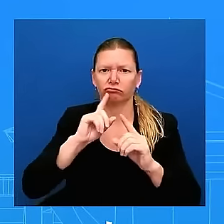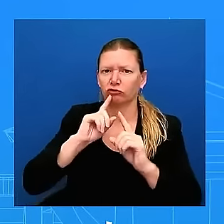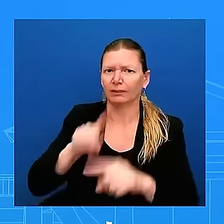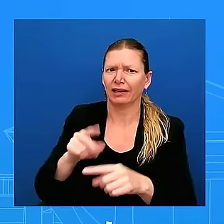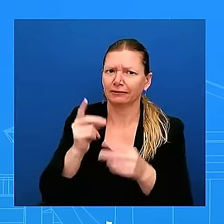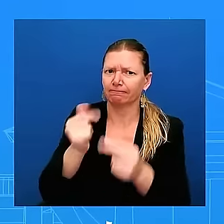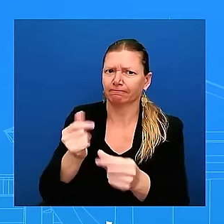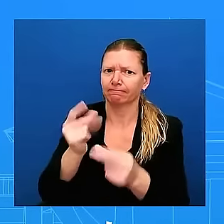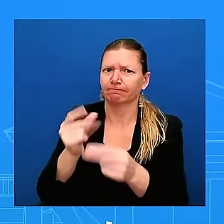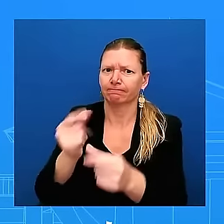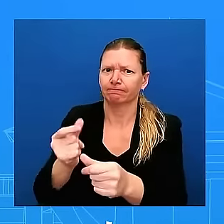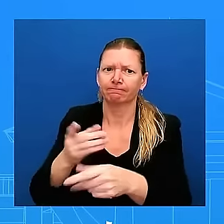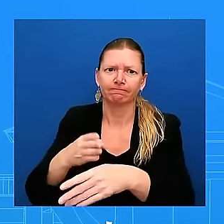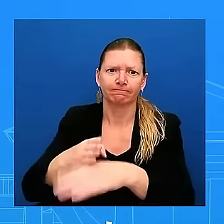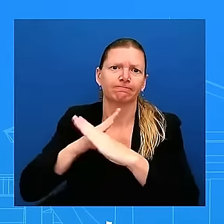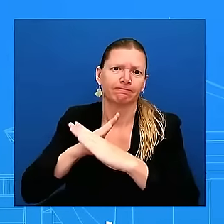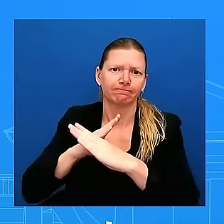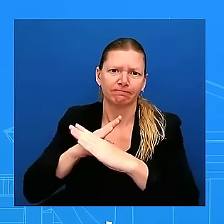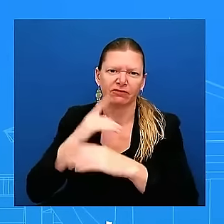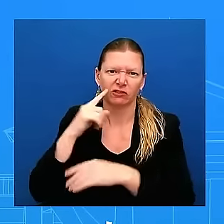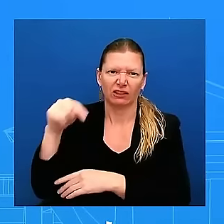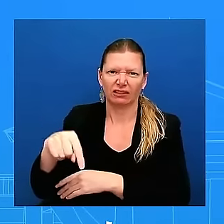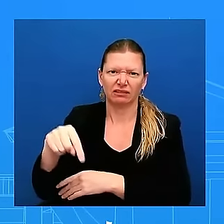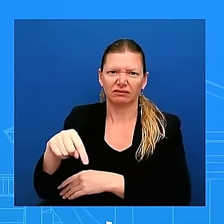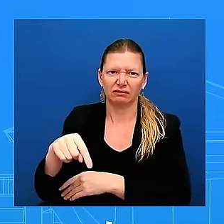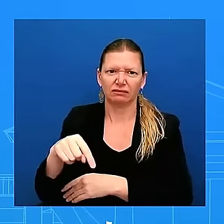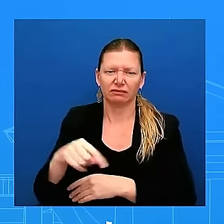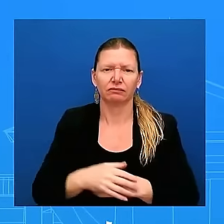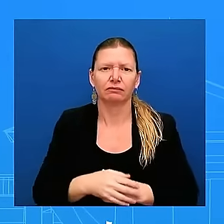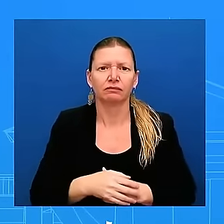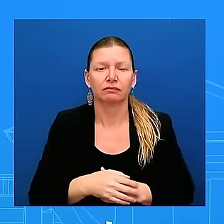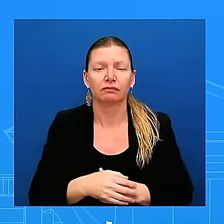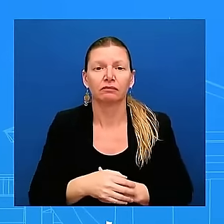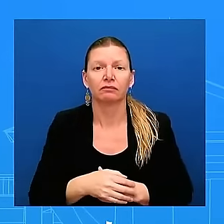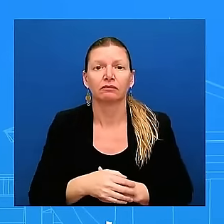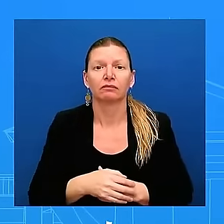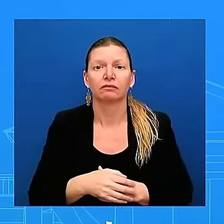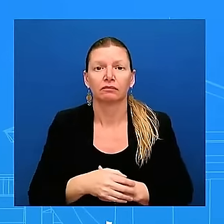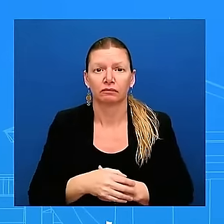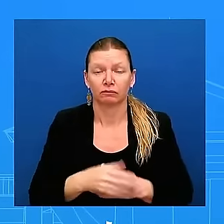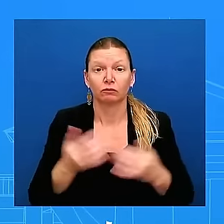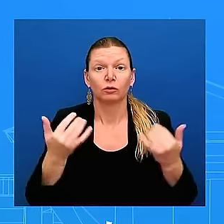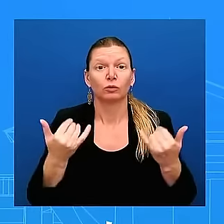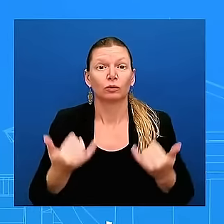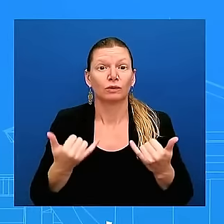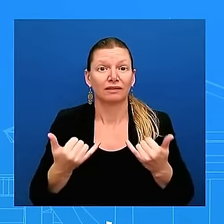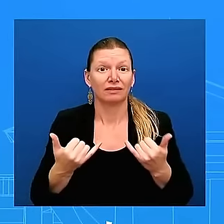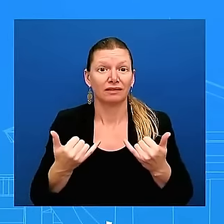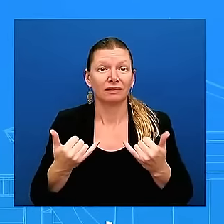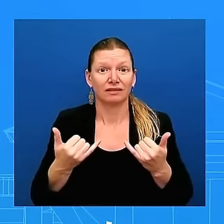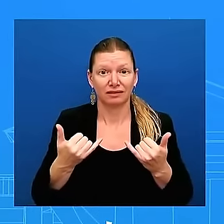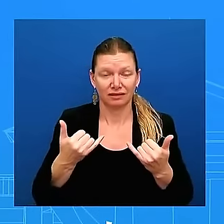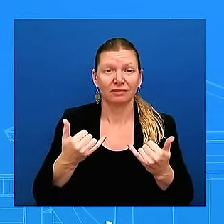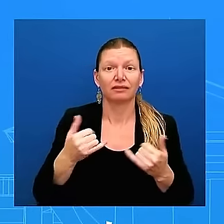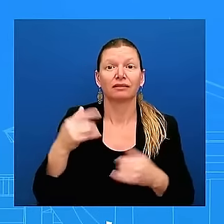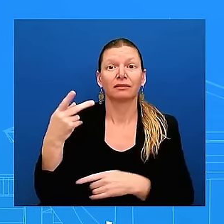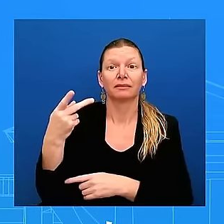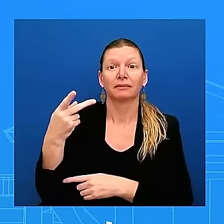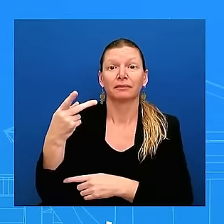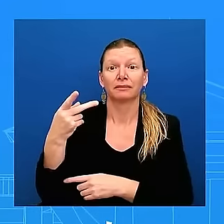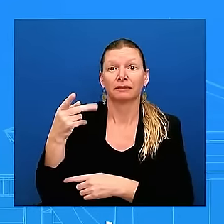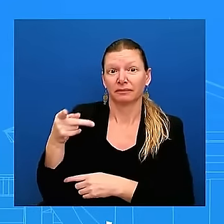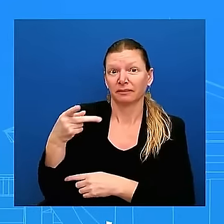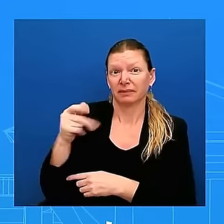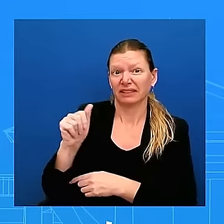as well today on the other side of Pennsylvania Avenue Senate Democrats will once again put forward a bill to